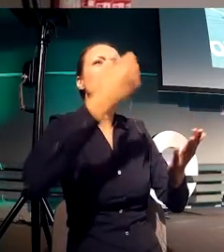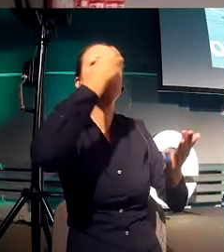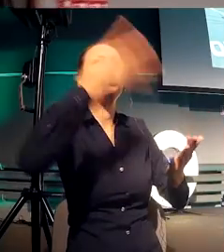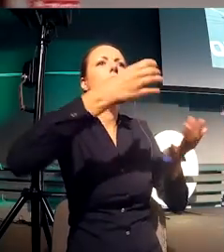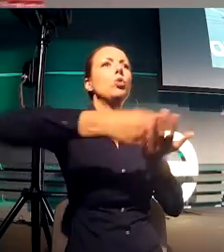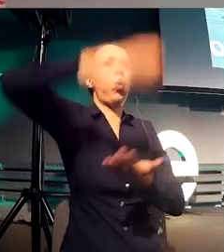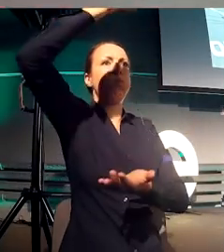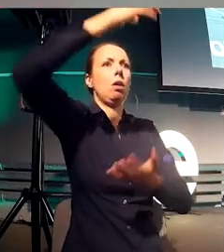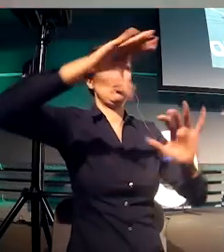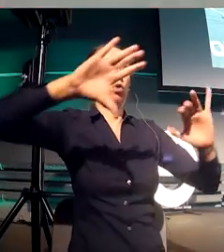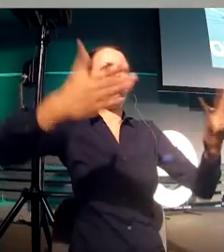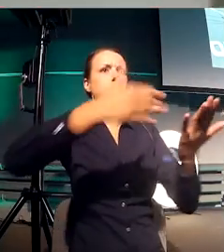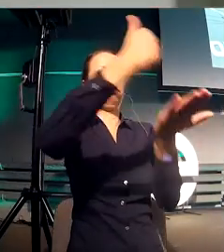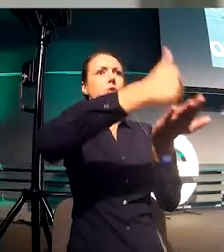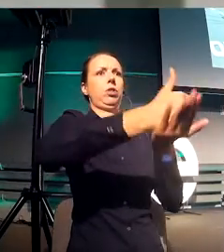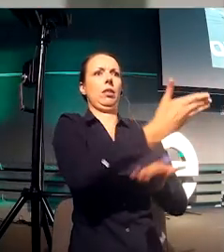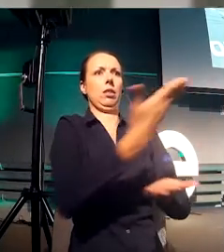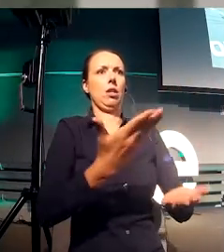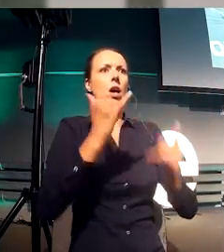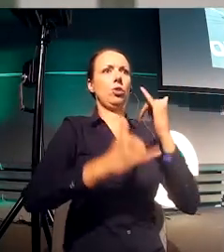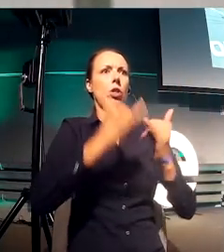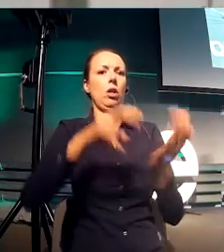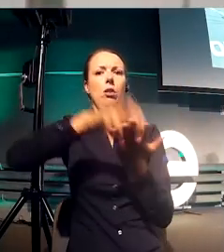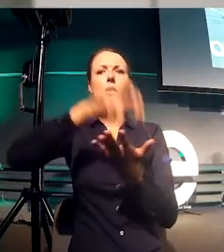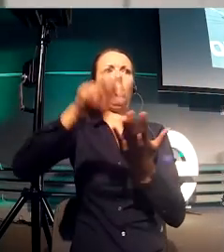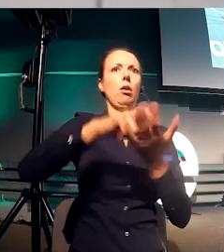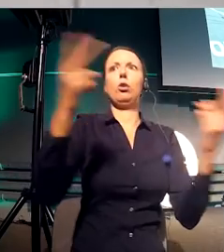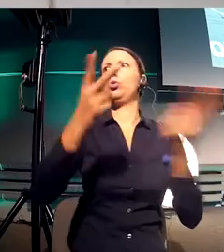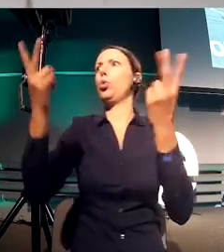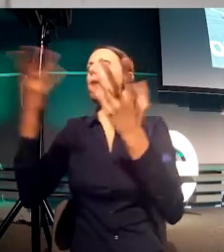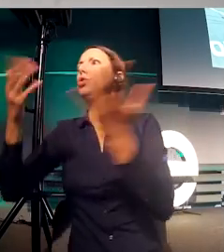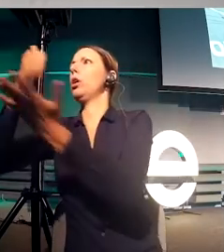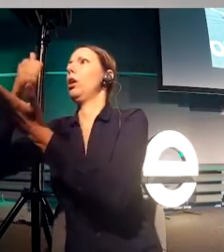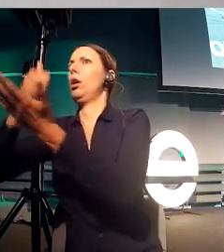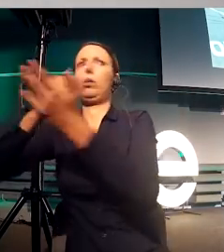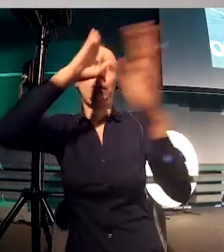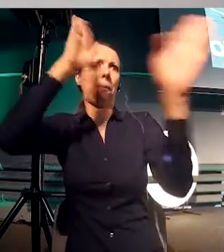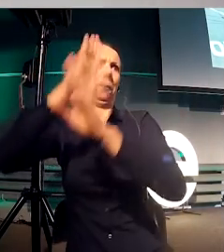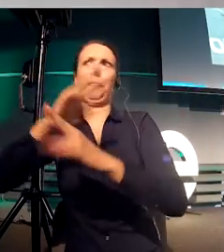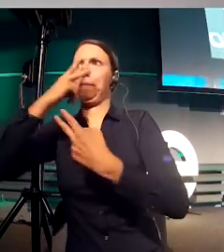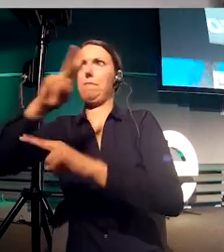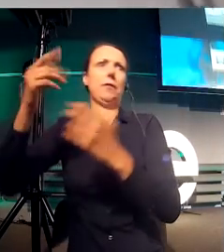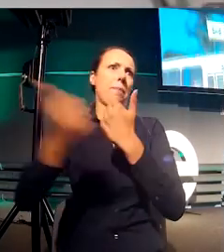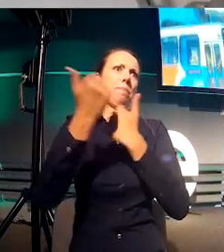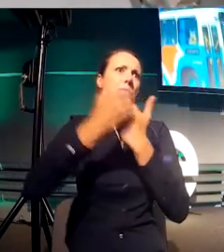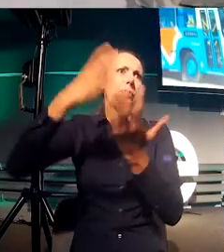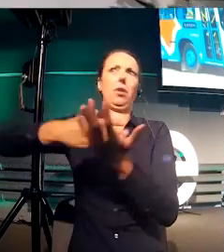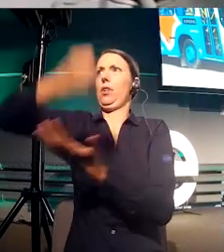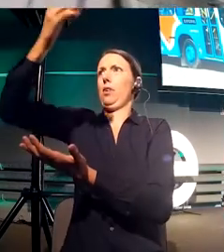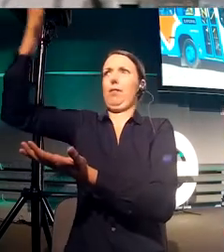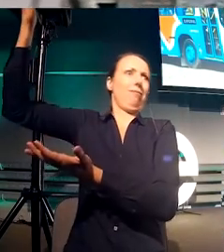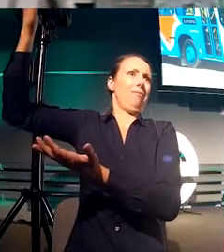can't see it. I need to make sure in my app that I'm showing exact placement as bus stops are moving from places to places.